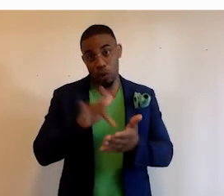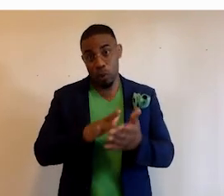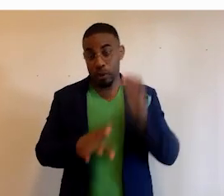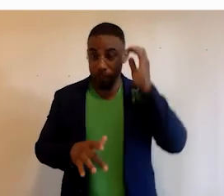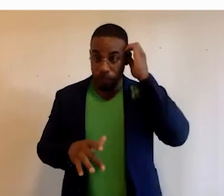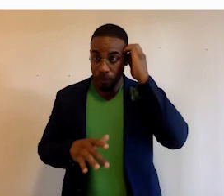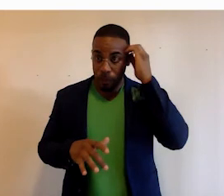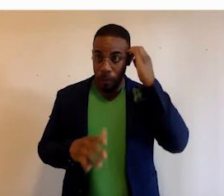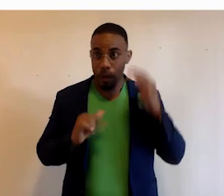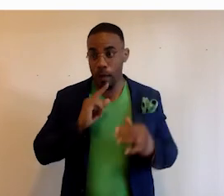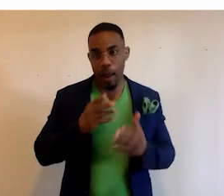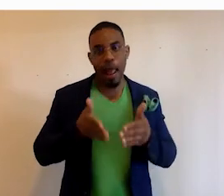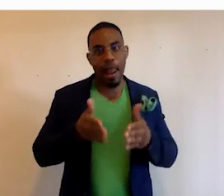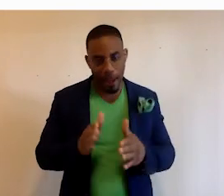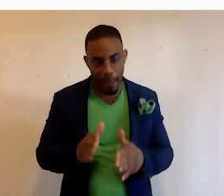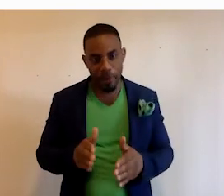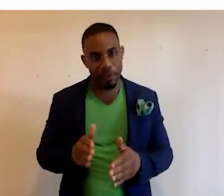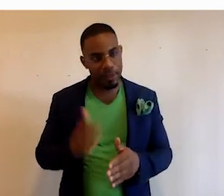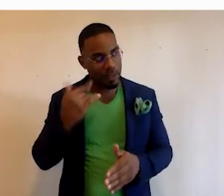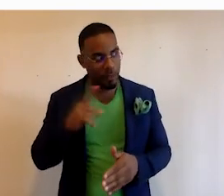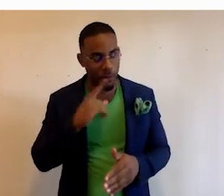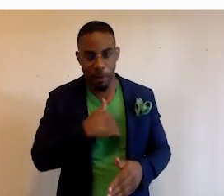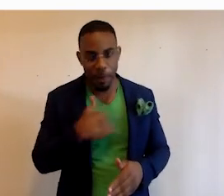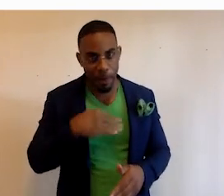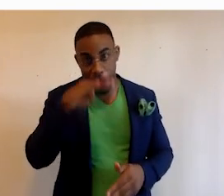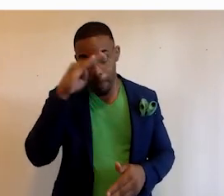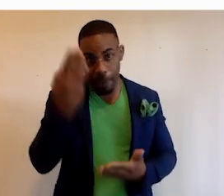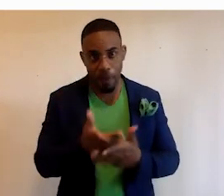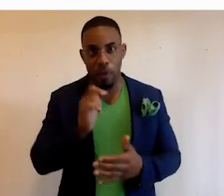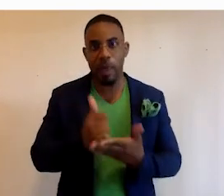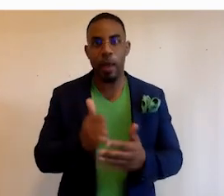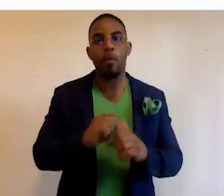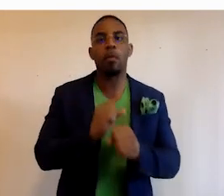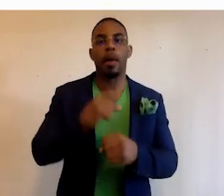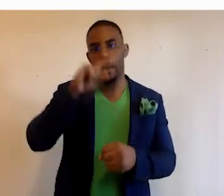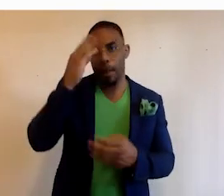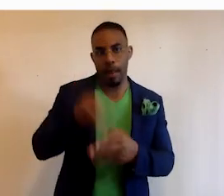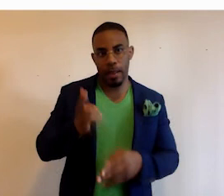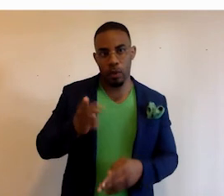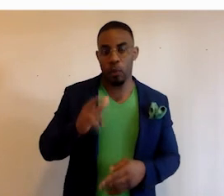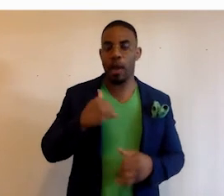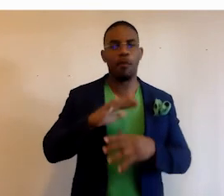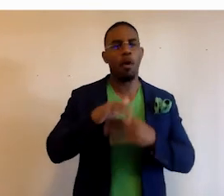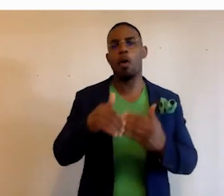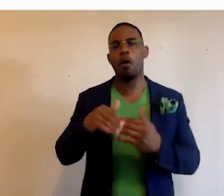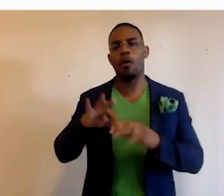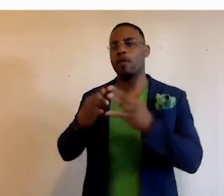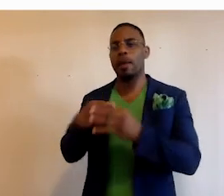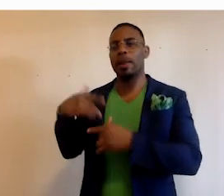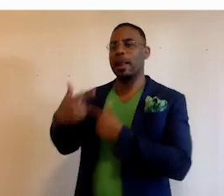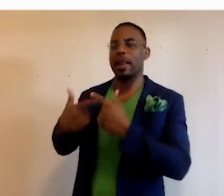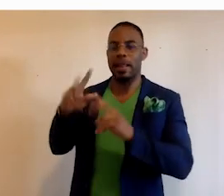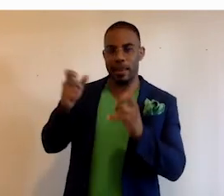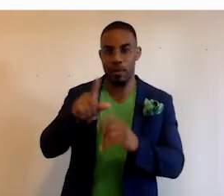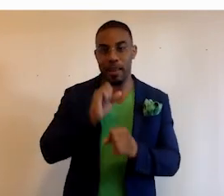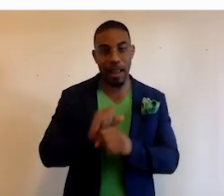you know, and we are allowing, if you're a member of black facts, you can help create black history. We have a whole family legacy thing